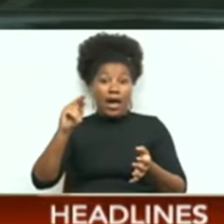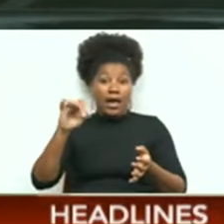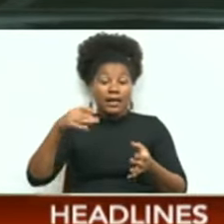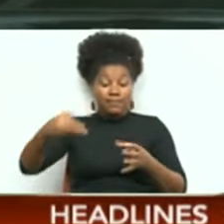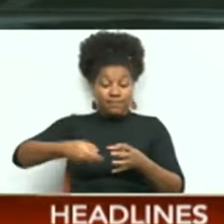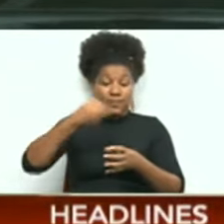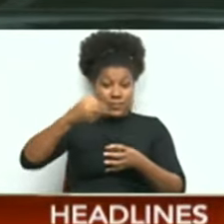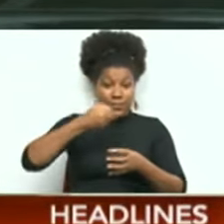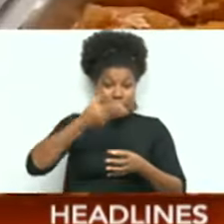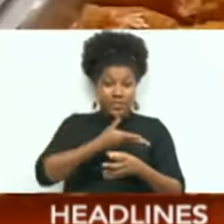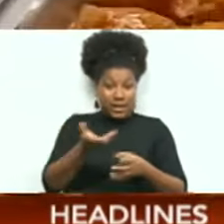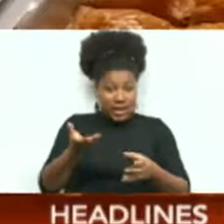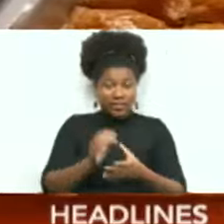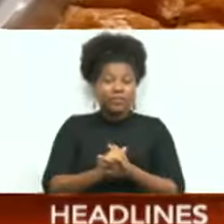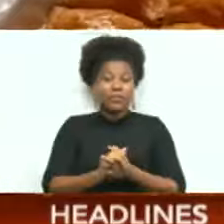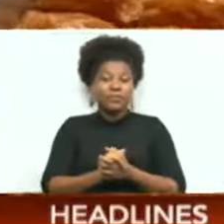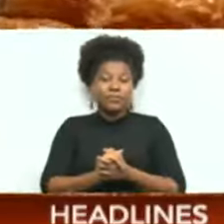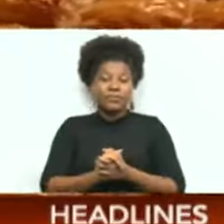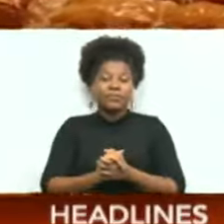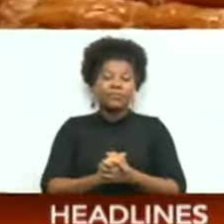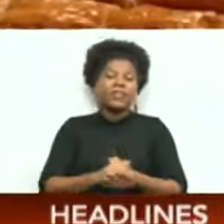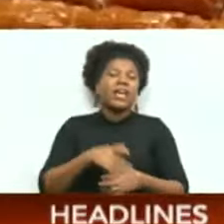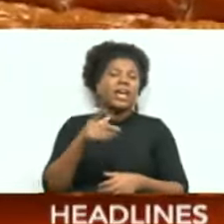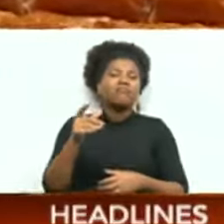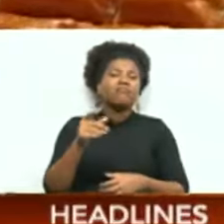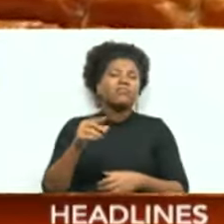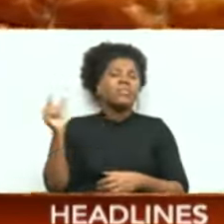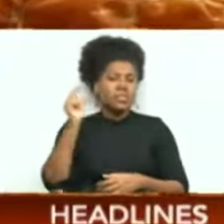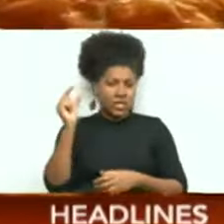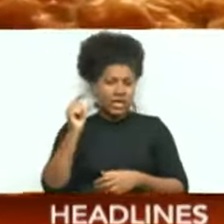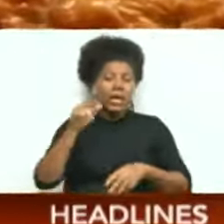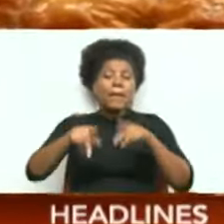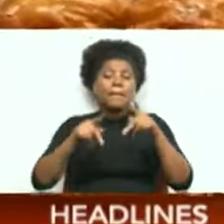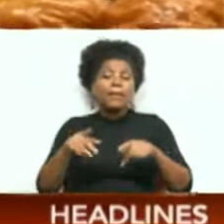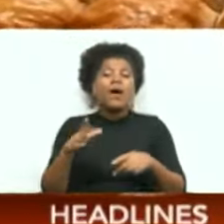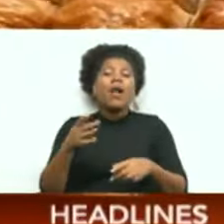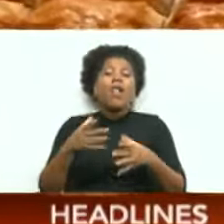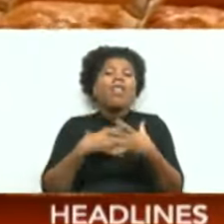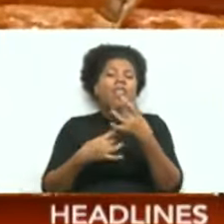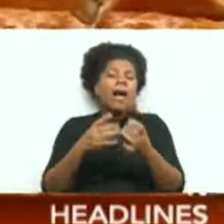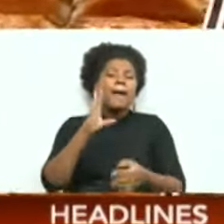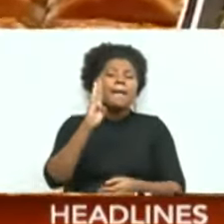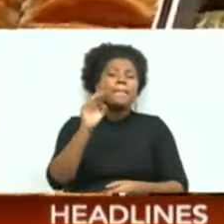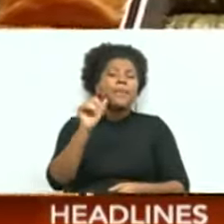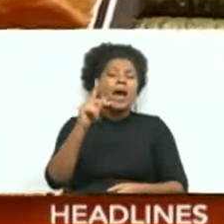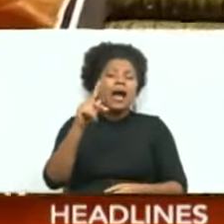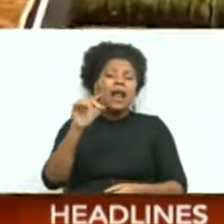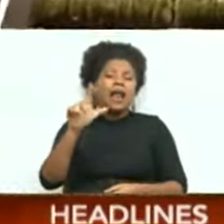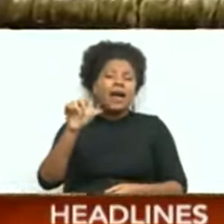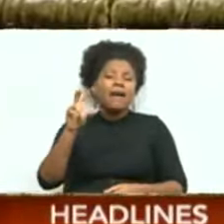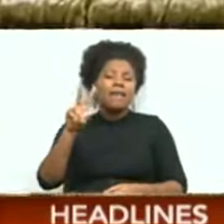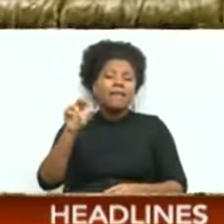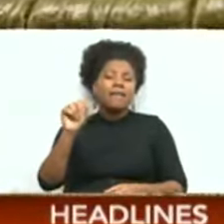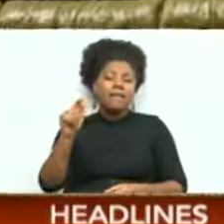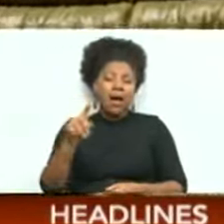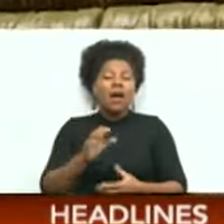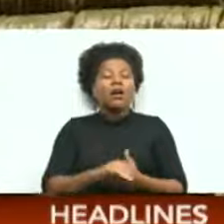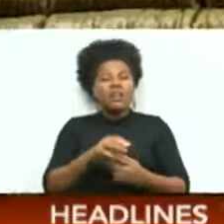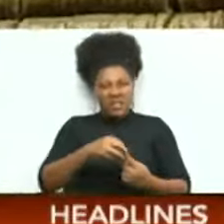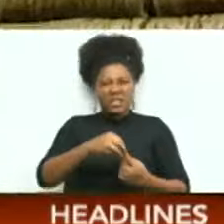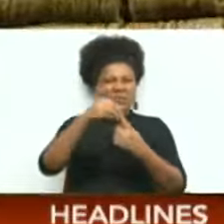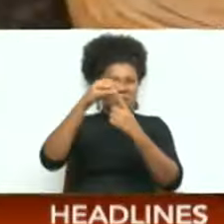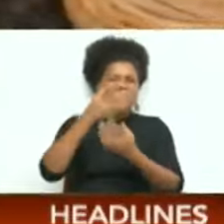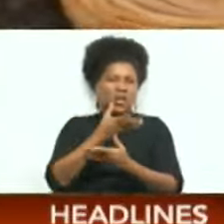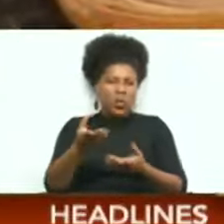include the crowd. In Turkey, people like baklava for a special iftar or Eid enjoyed with Turkish